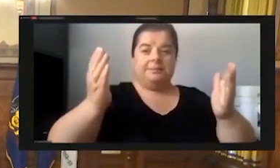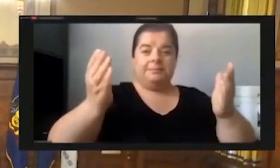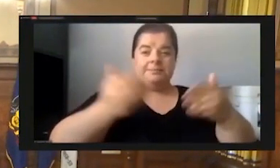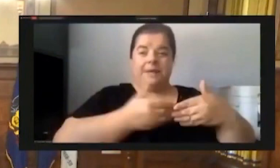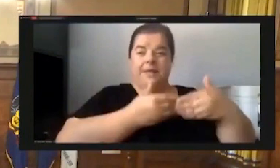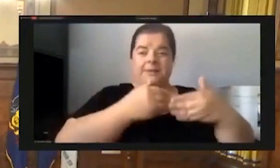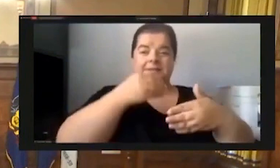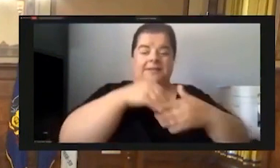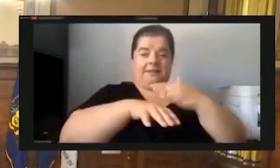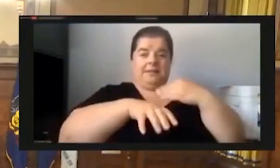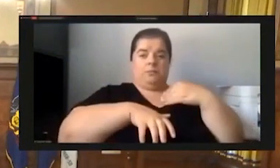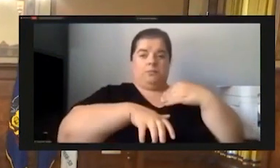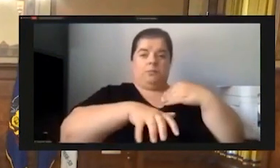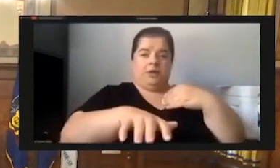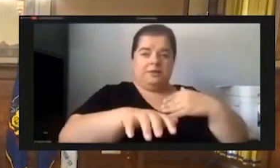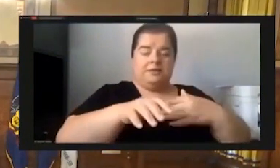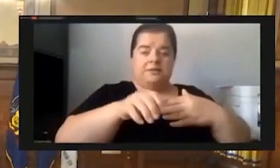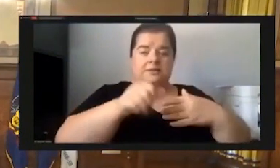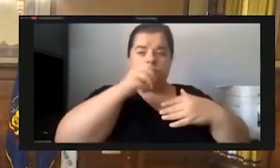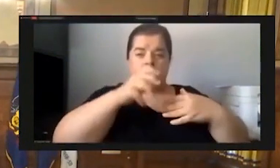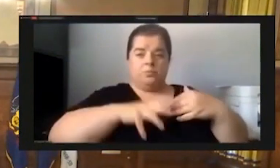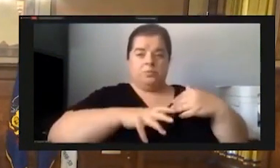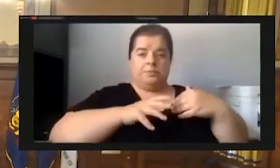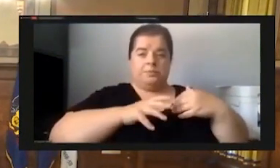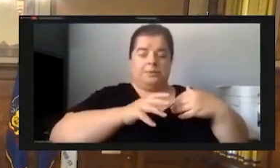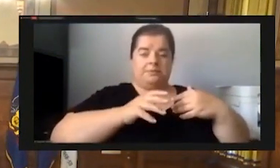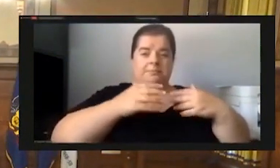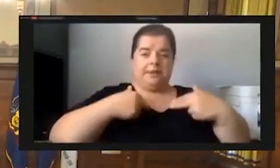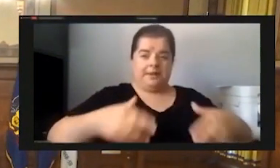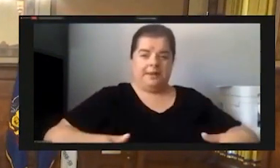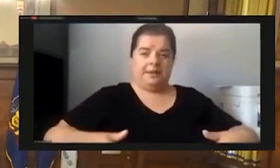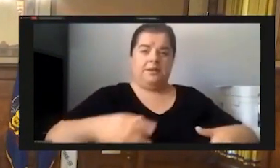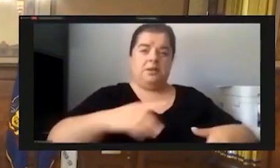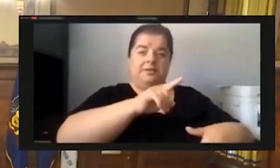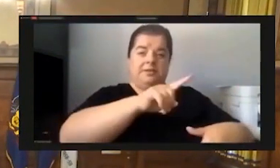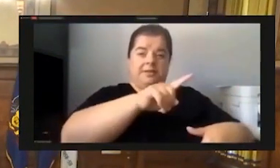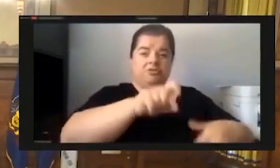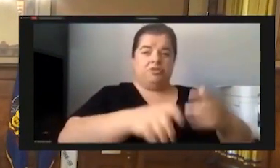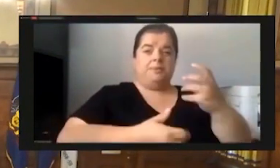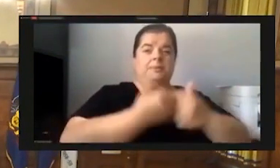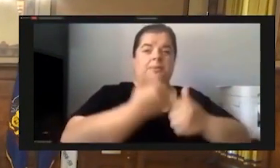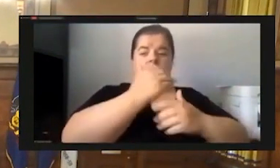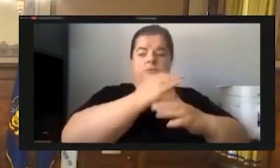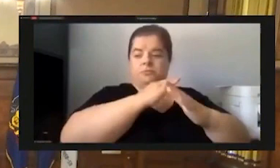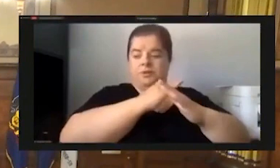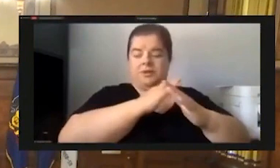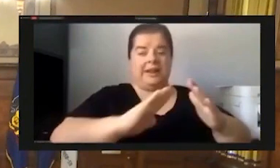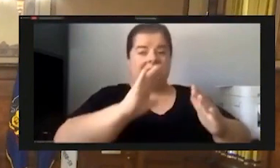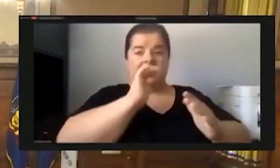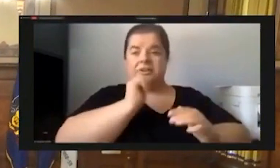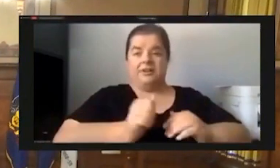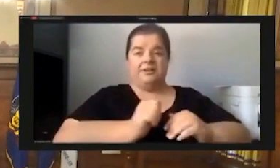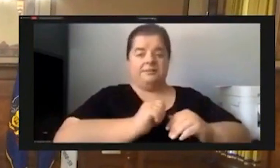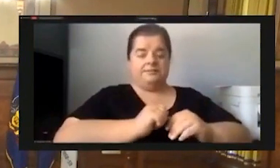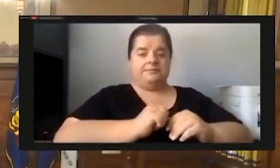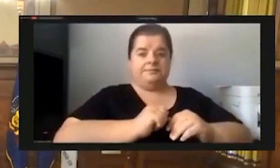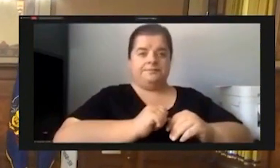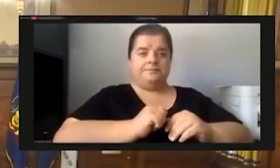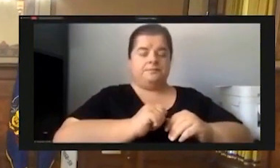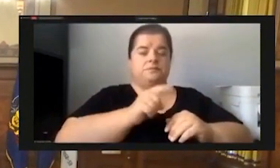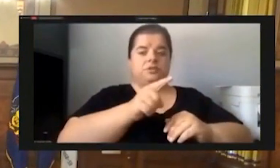womb of their mothers where they should be the most protected. And they are not. Yet, you